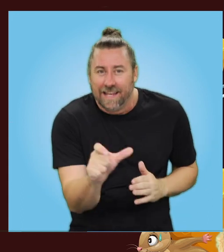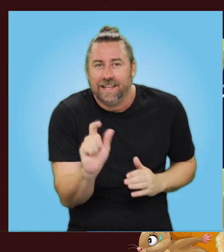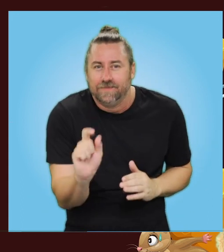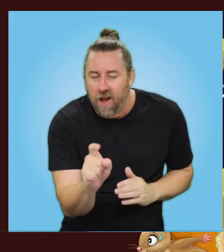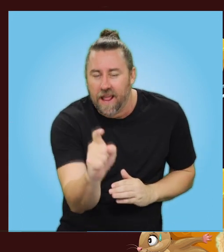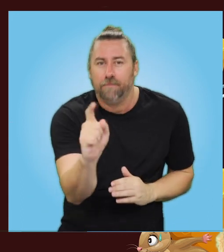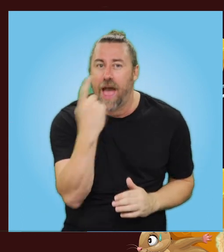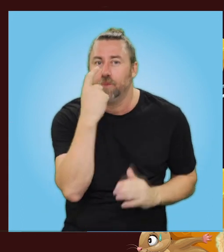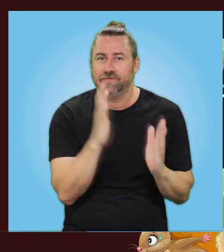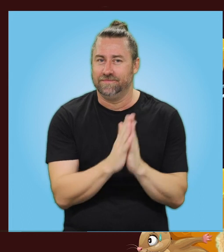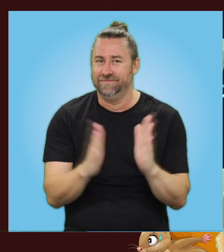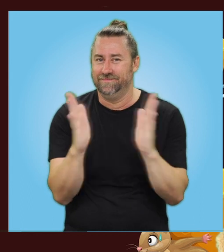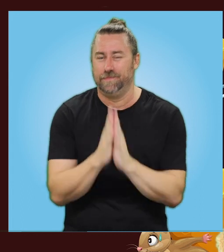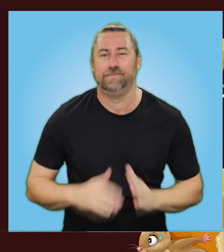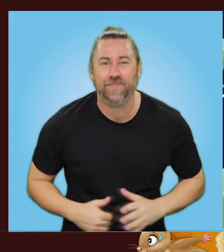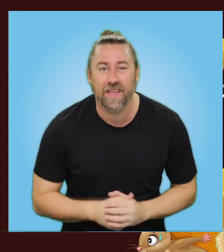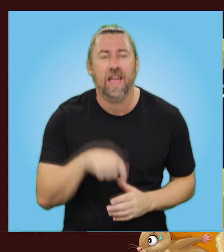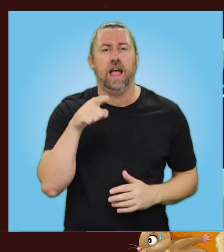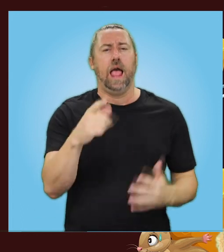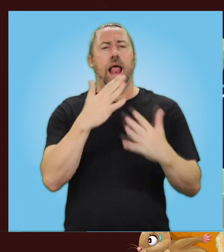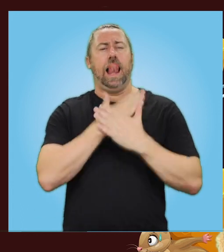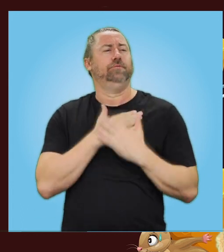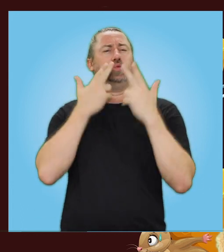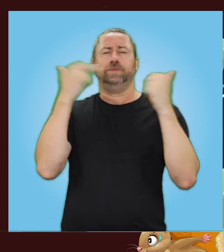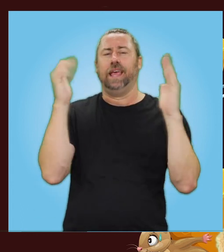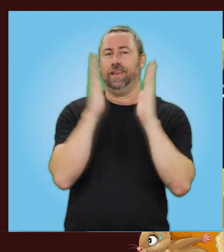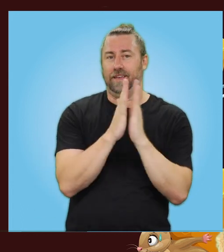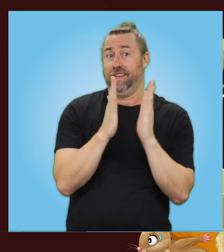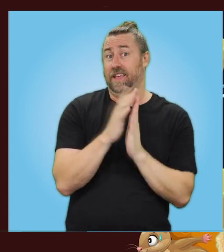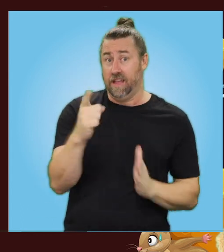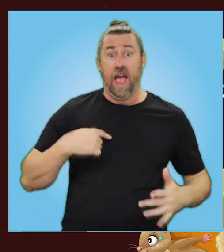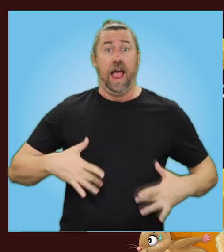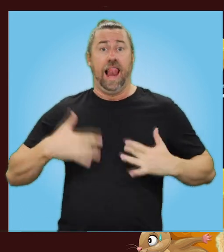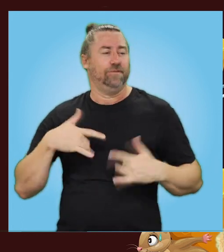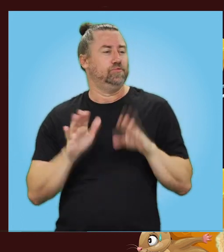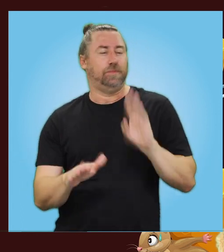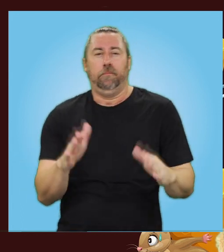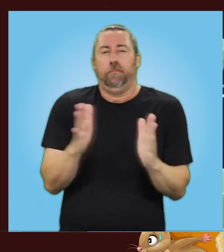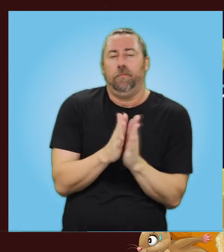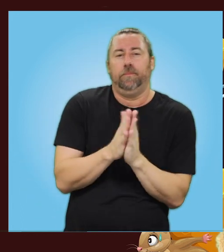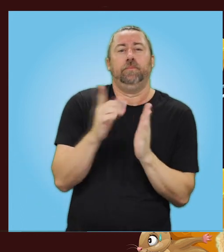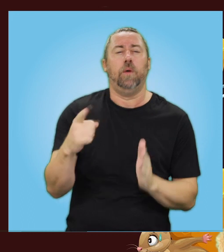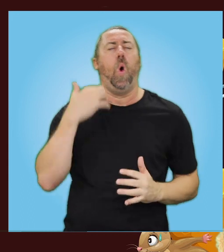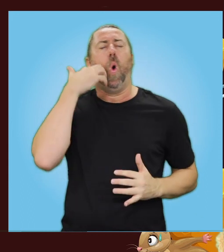tiny mouse. She loved to sing. She loved to tap. But most of all,